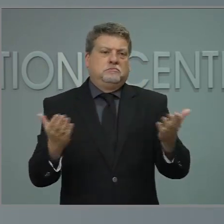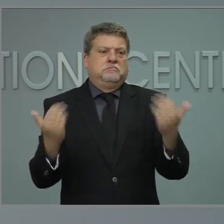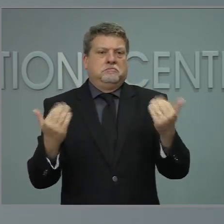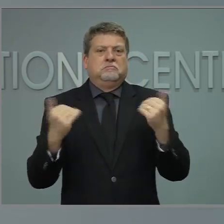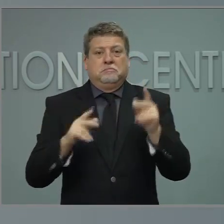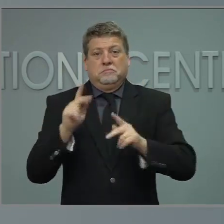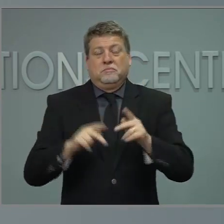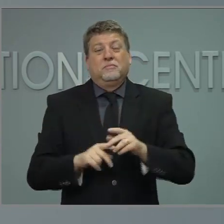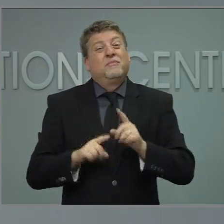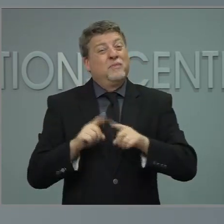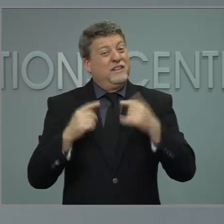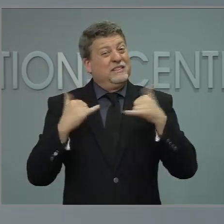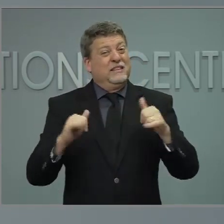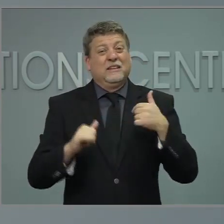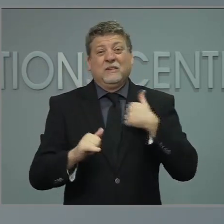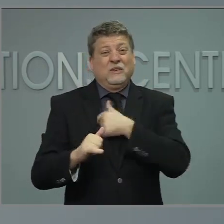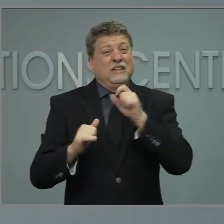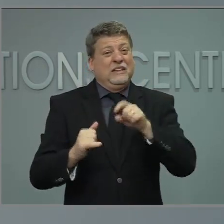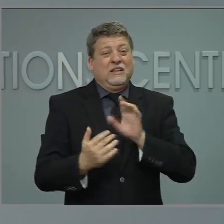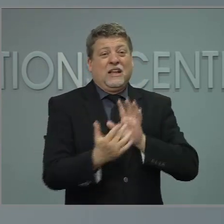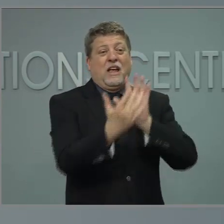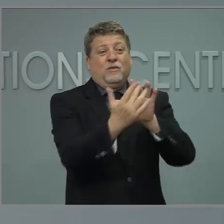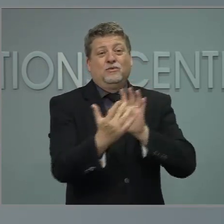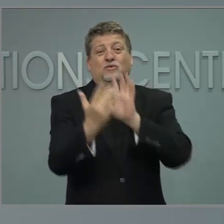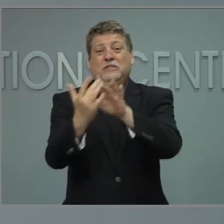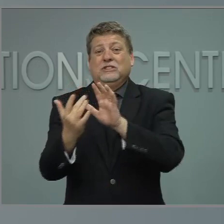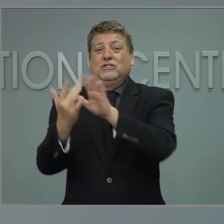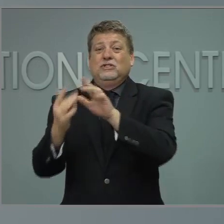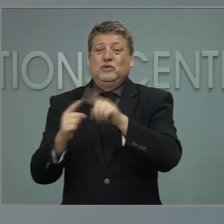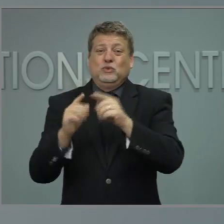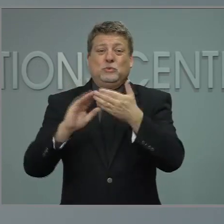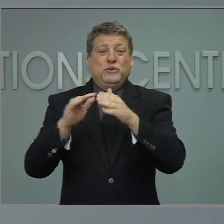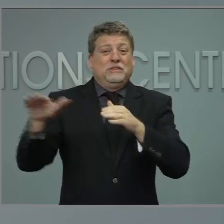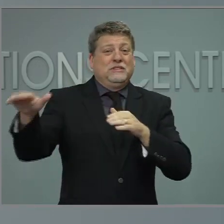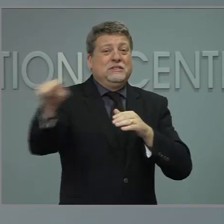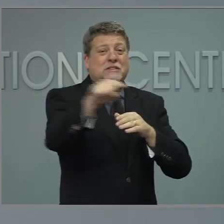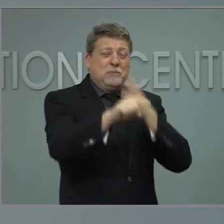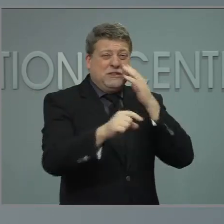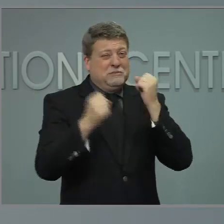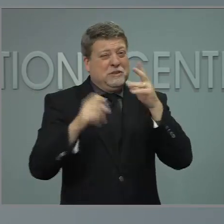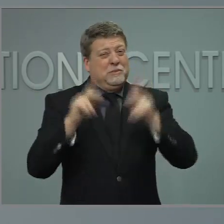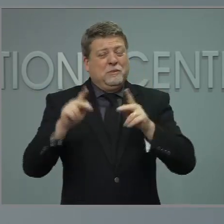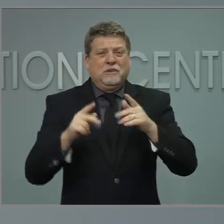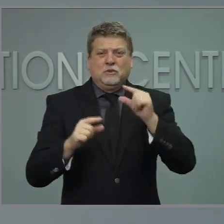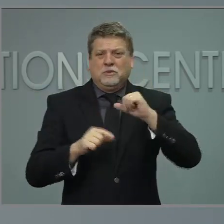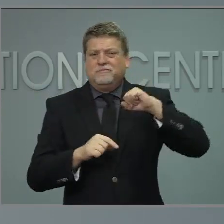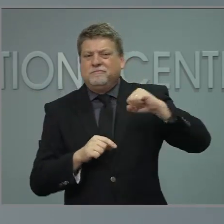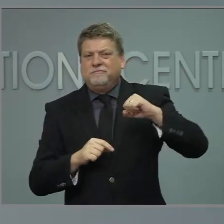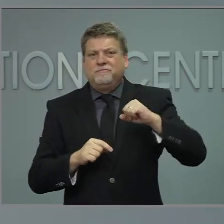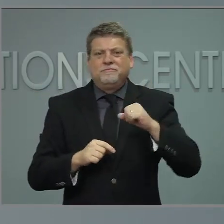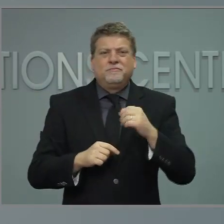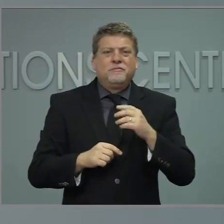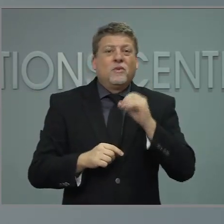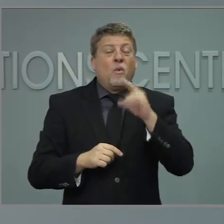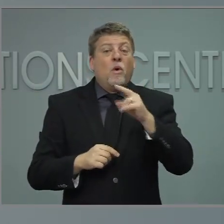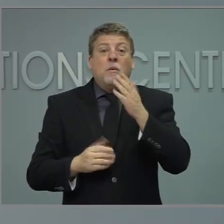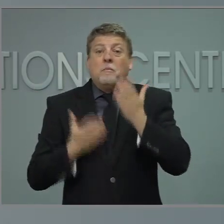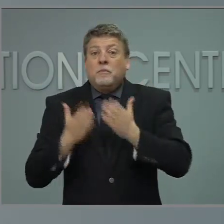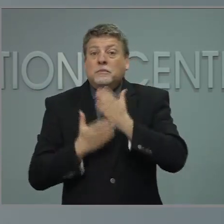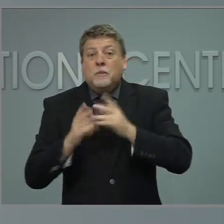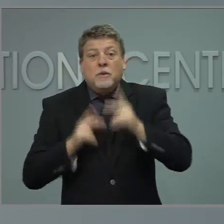get out into communities convincing people who are hesitant, trying to help people who are homebound,